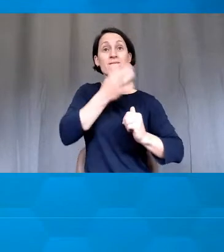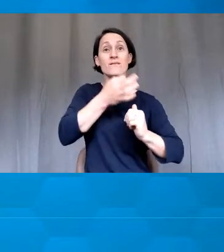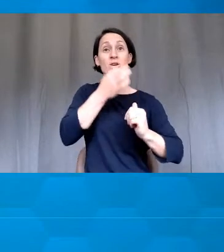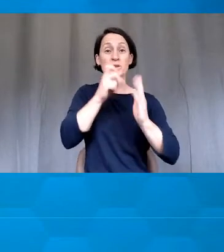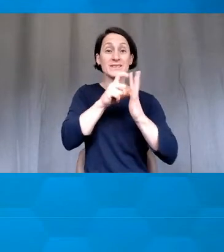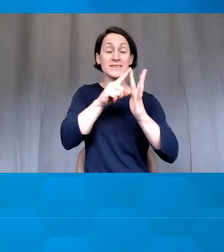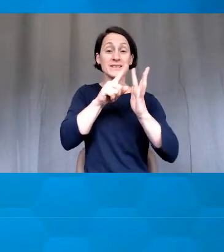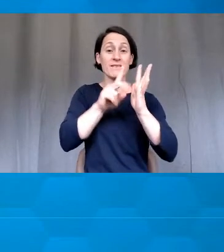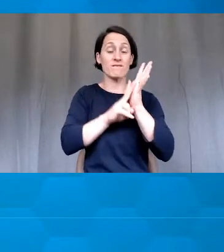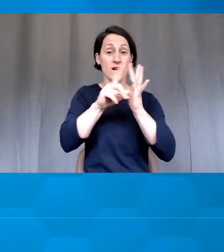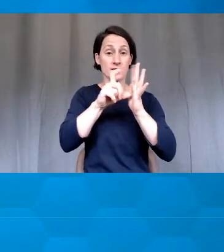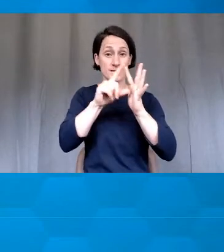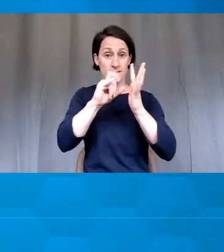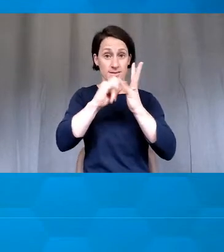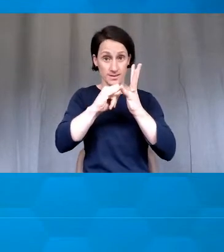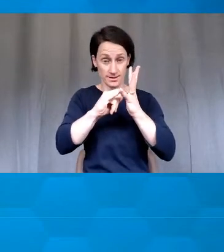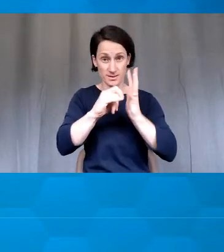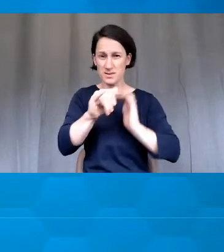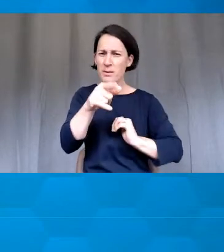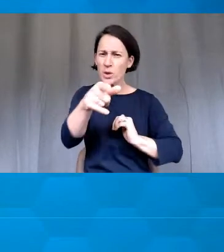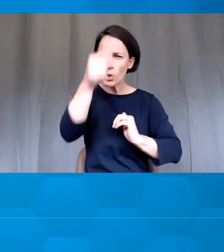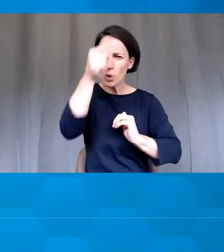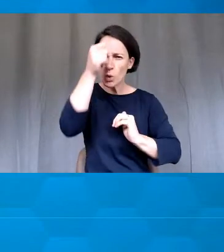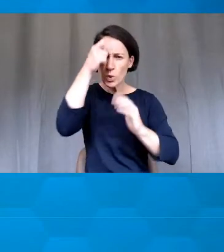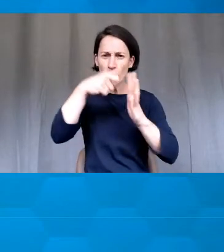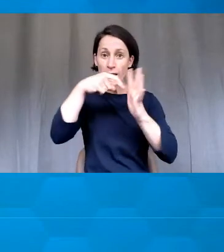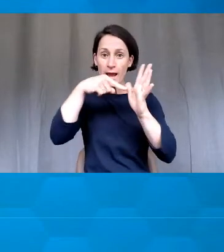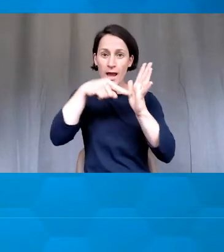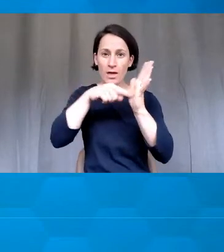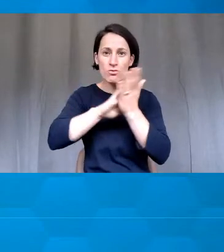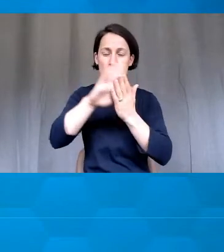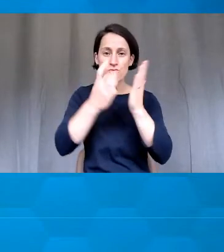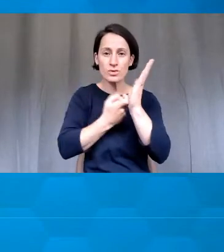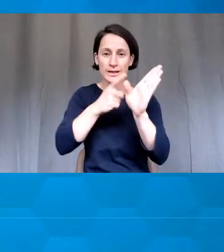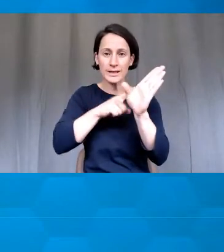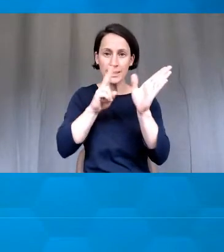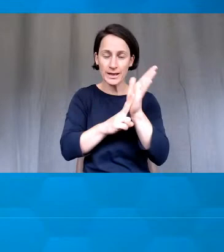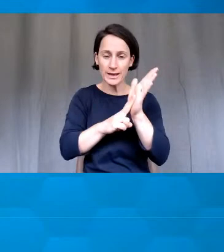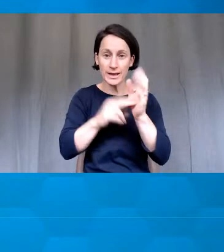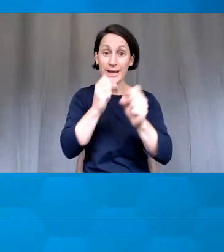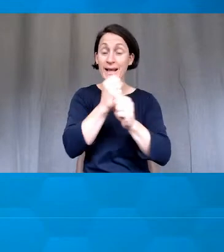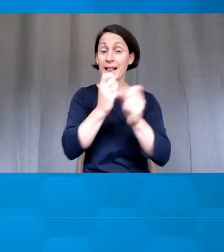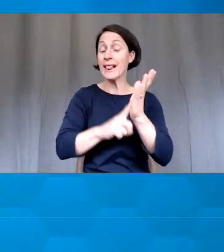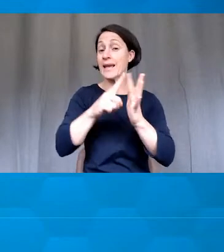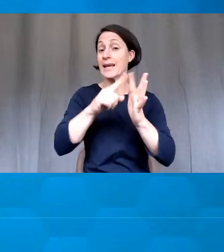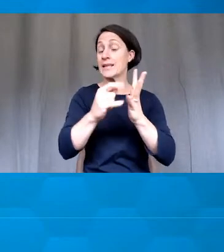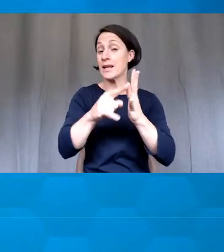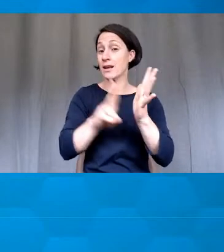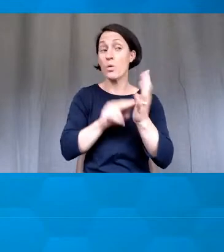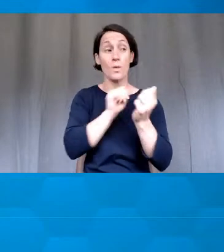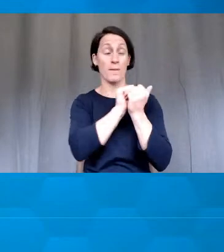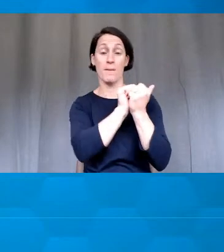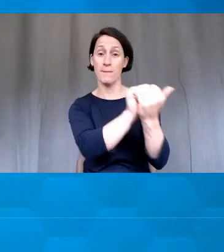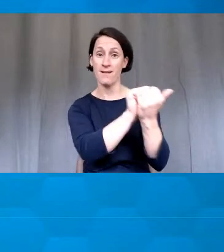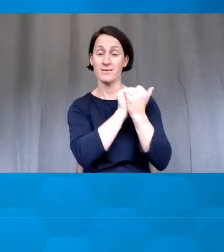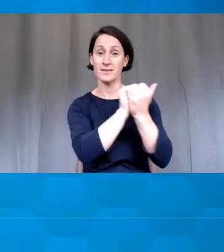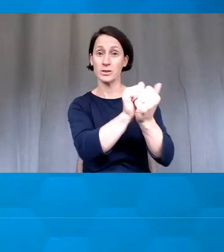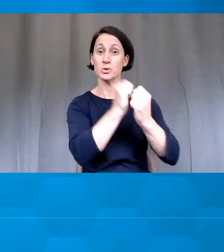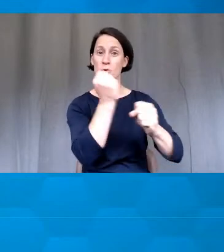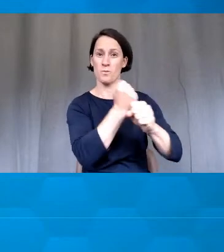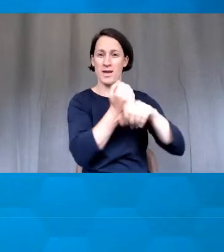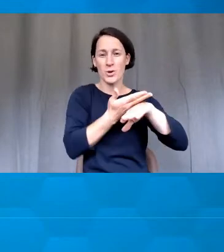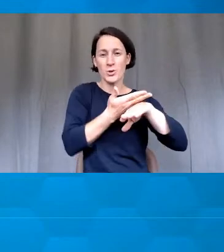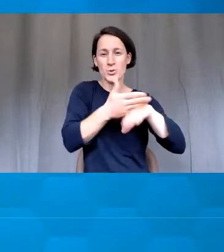For those of you that might know Catherine Gleason and that name. We've been working with Catherine on developing a brand new